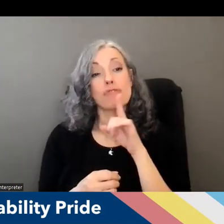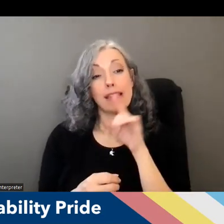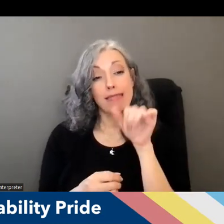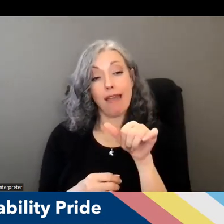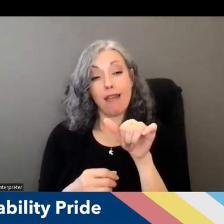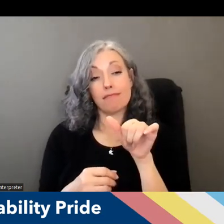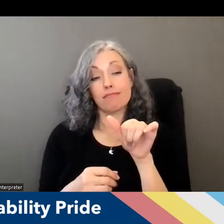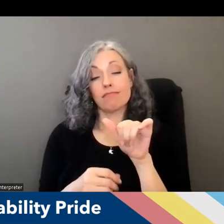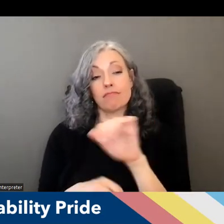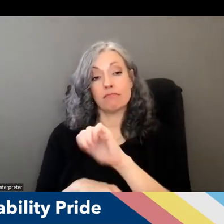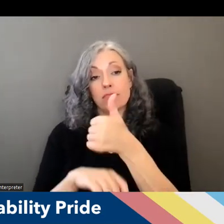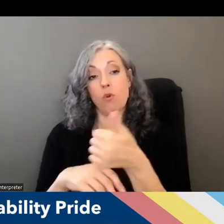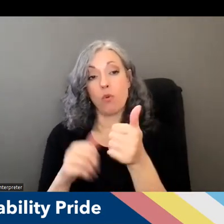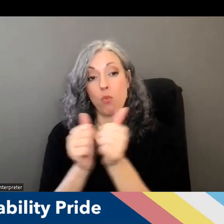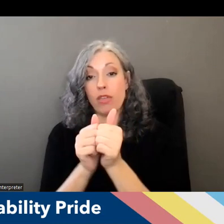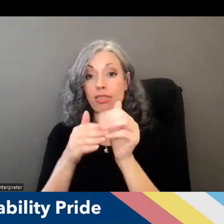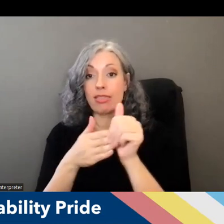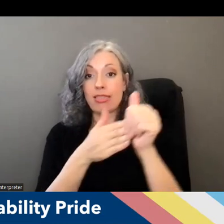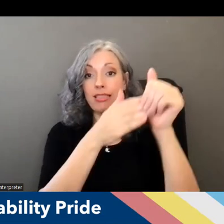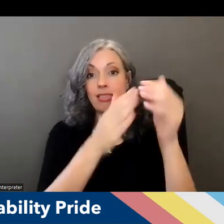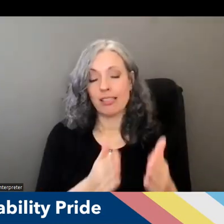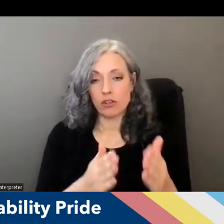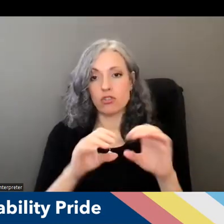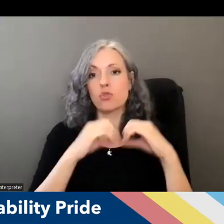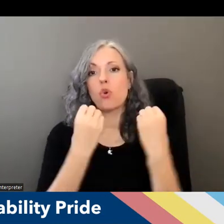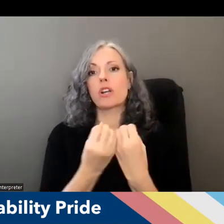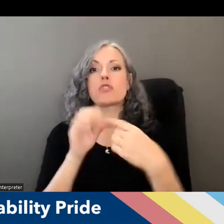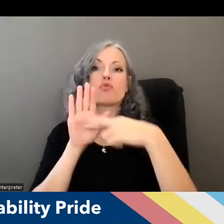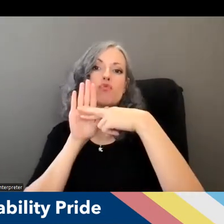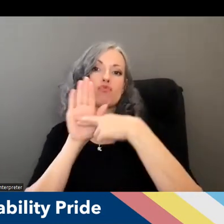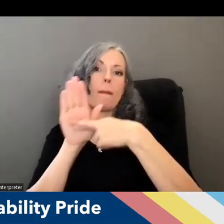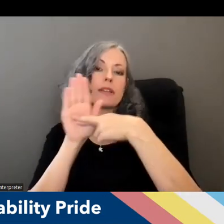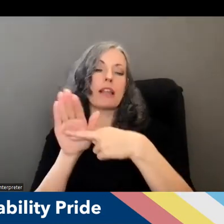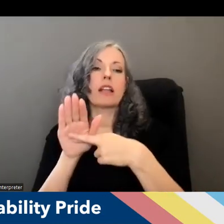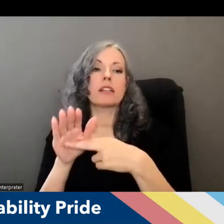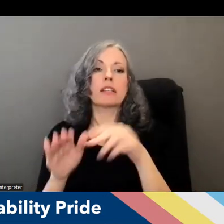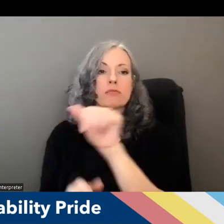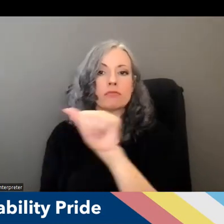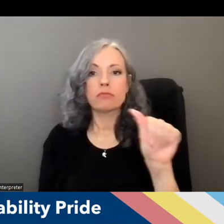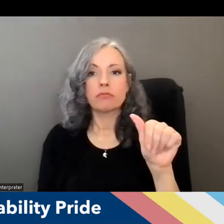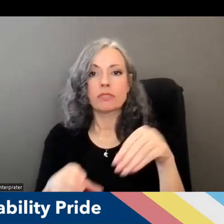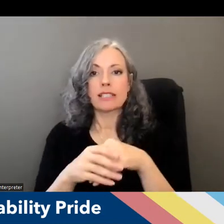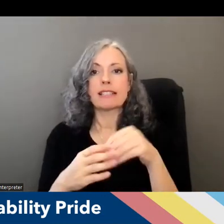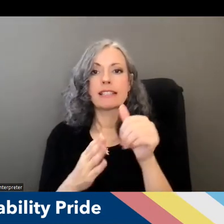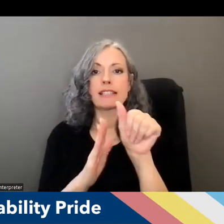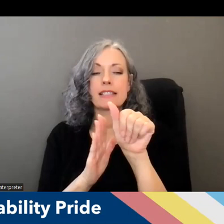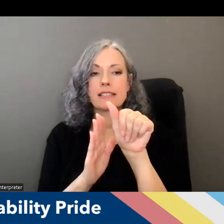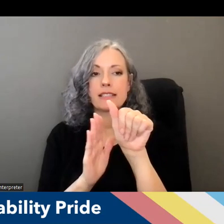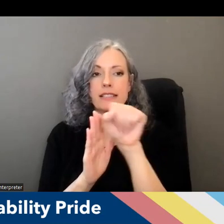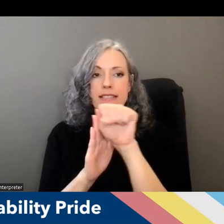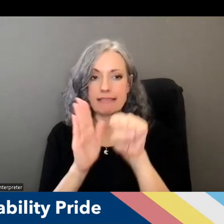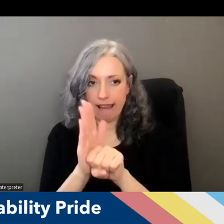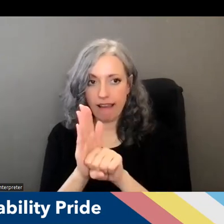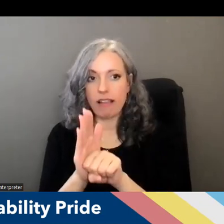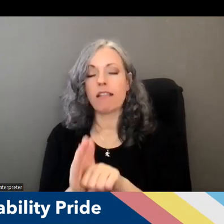key leaders of the organizations that represent aaa's in our state the california association of